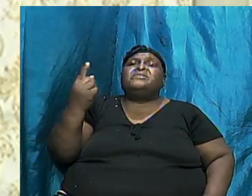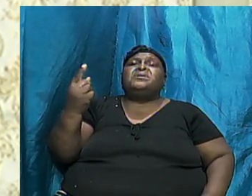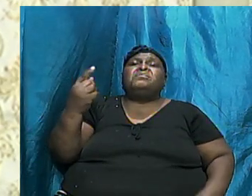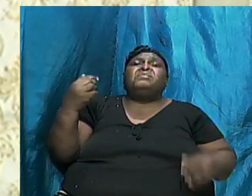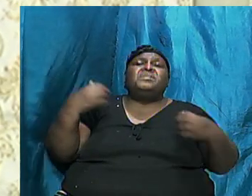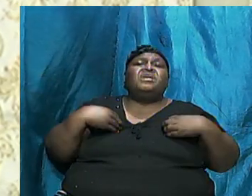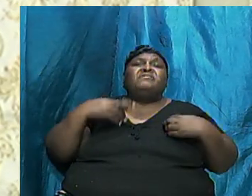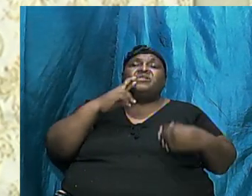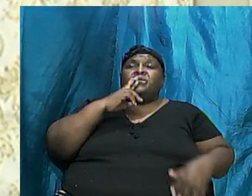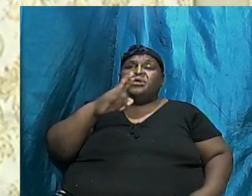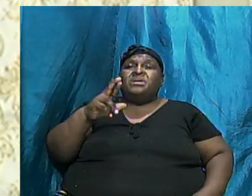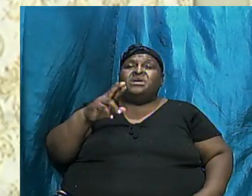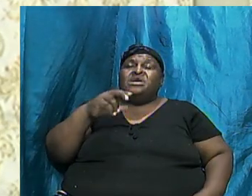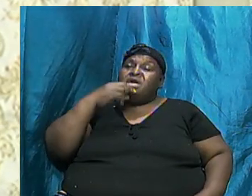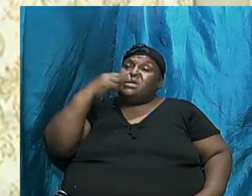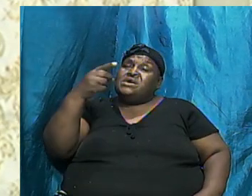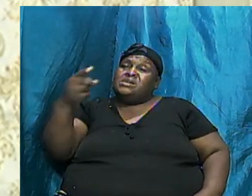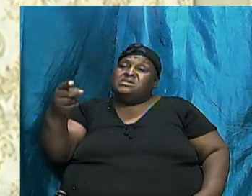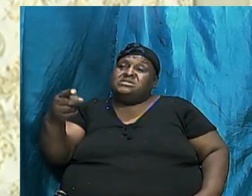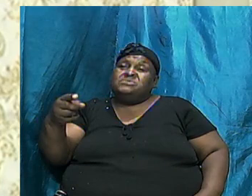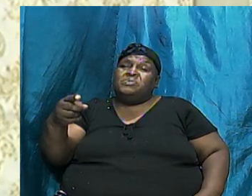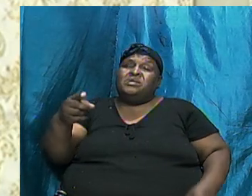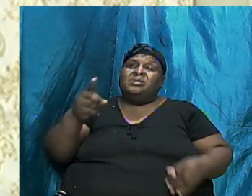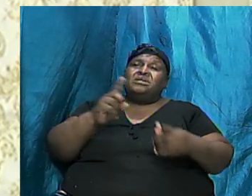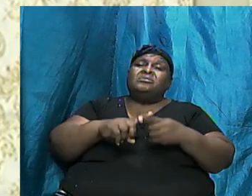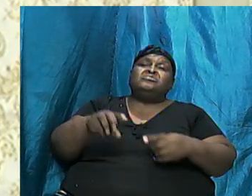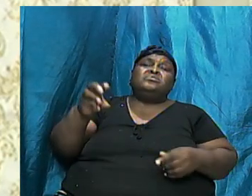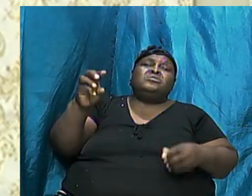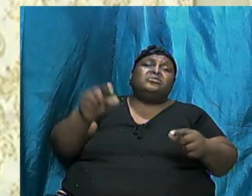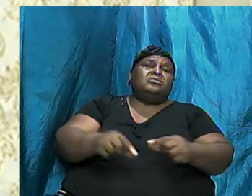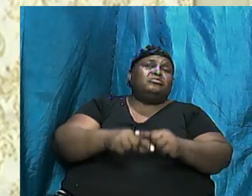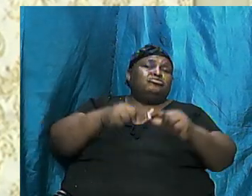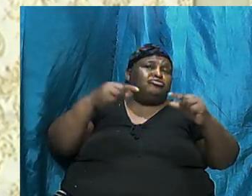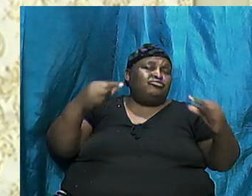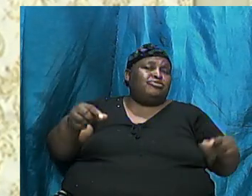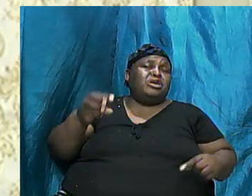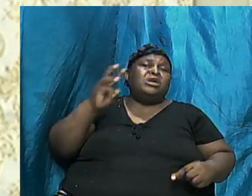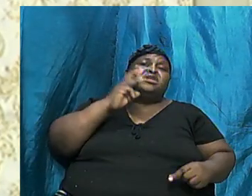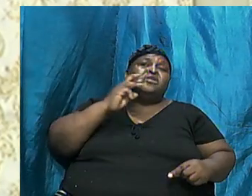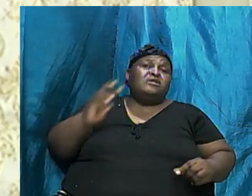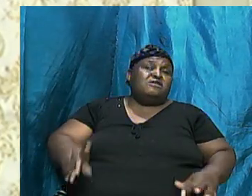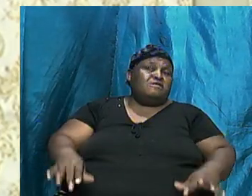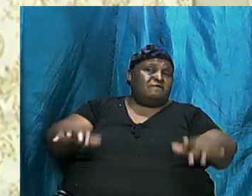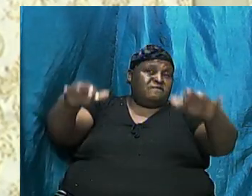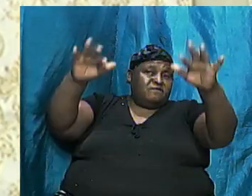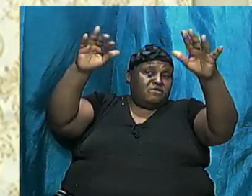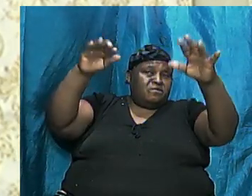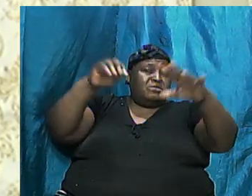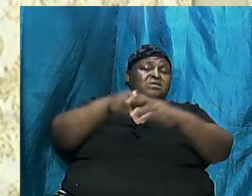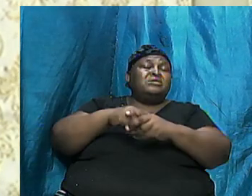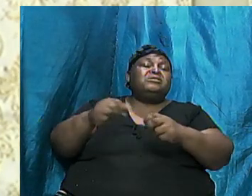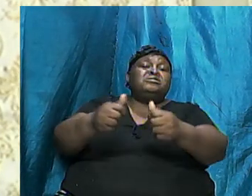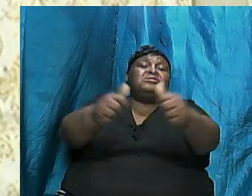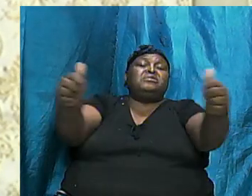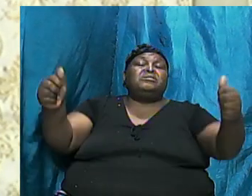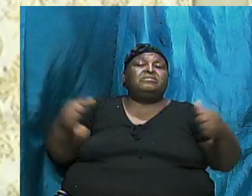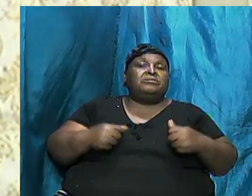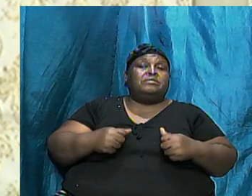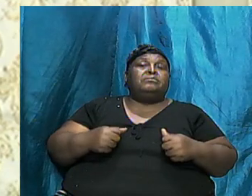That Speed To A Great Flood In Their Area Everyone